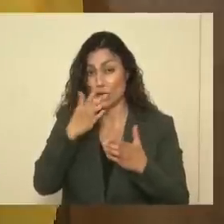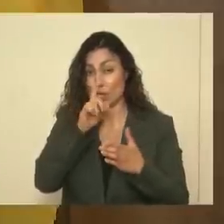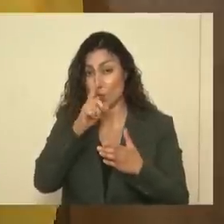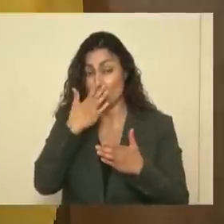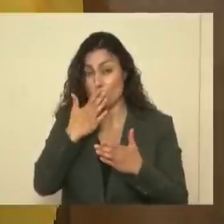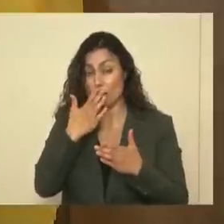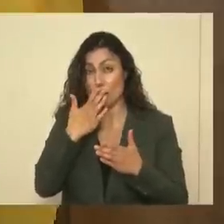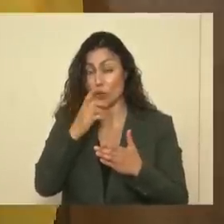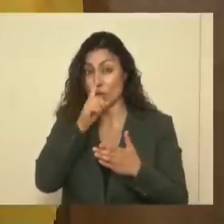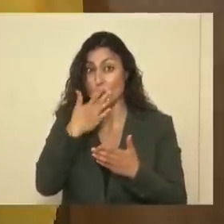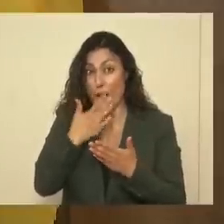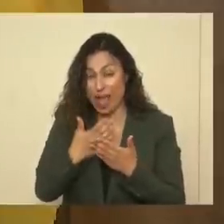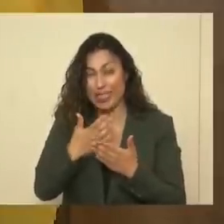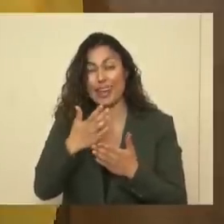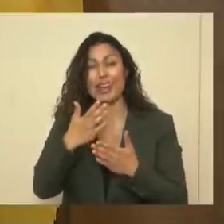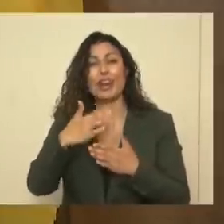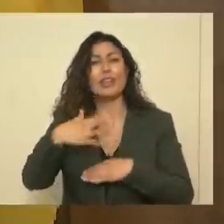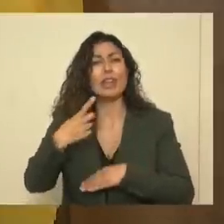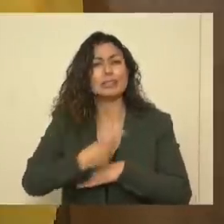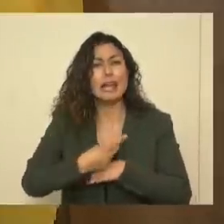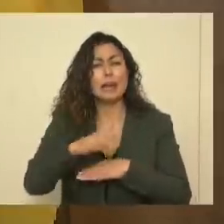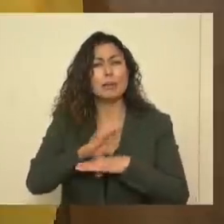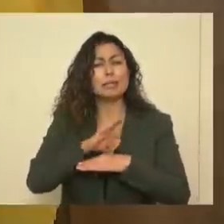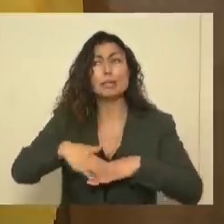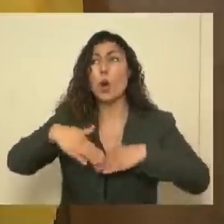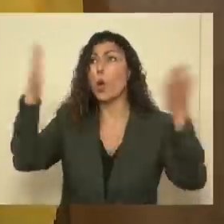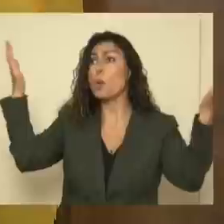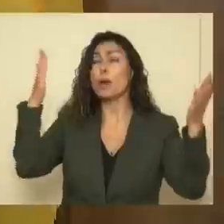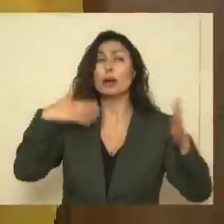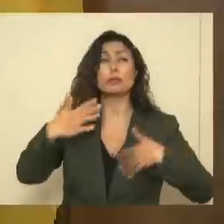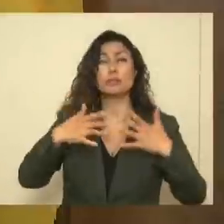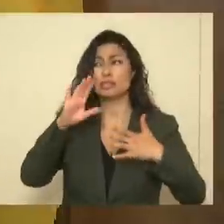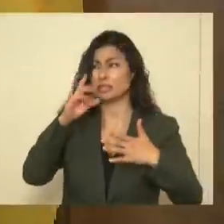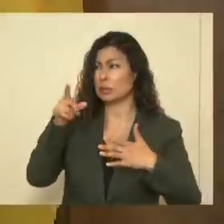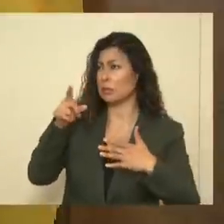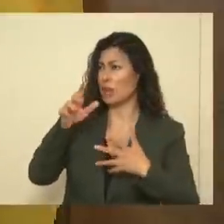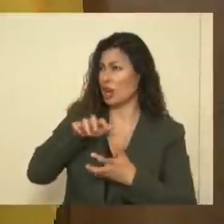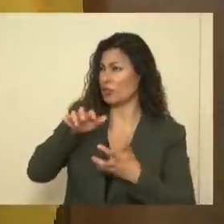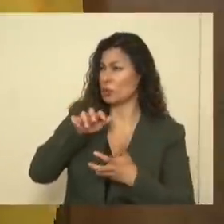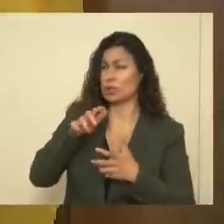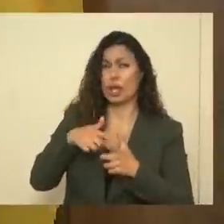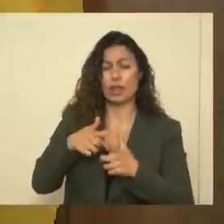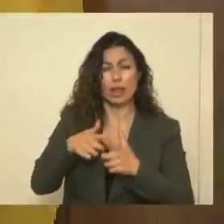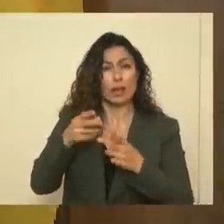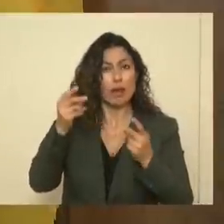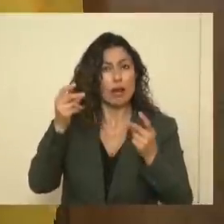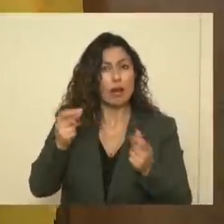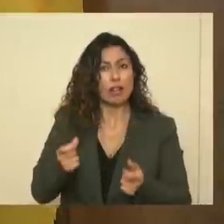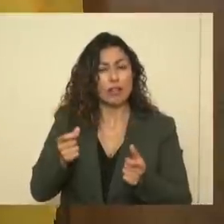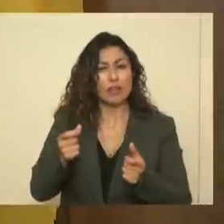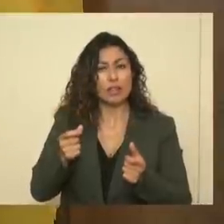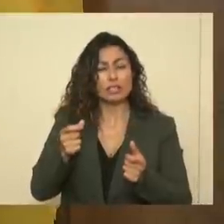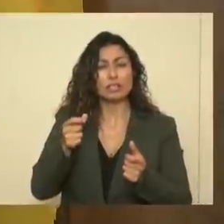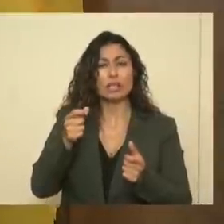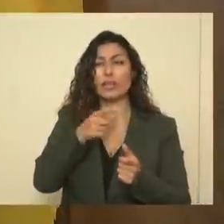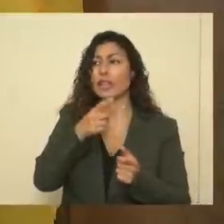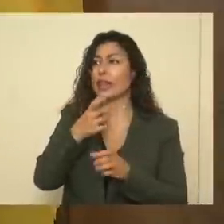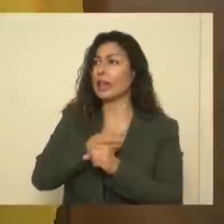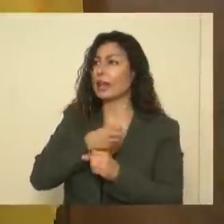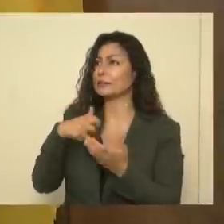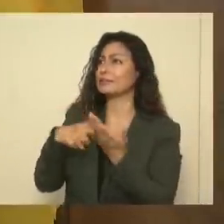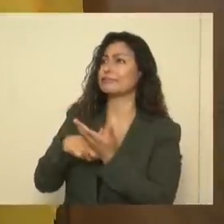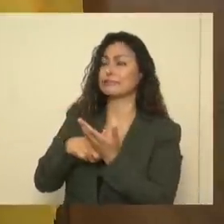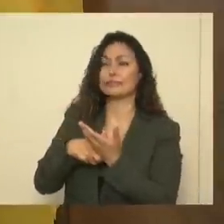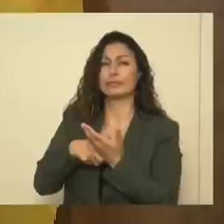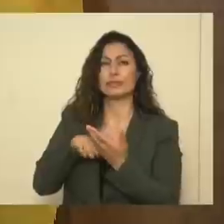the next day, businesses open and they seem confused, and then they get an enforcement order. I don't want that.